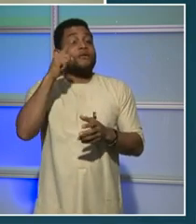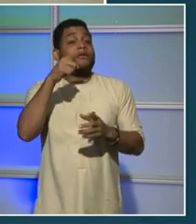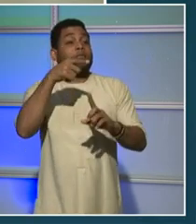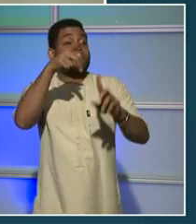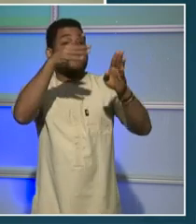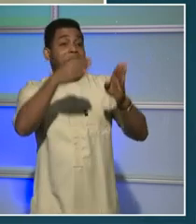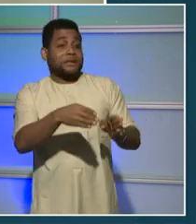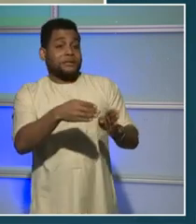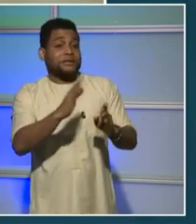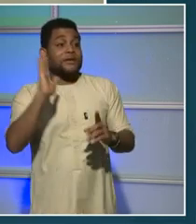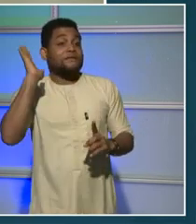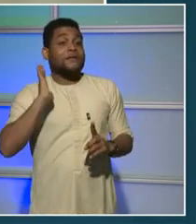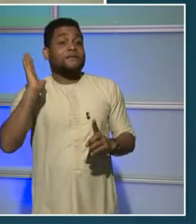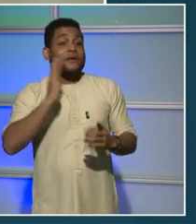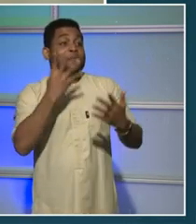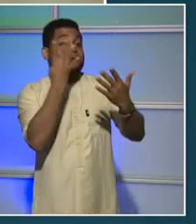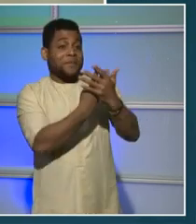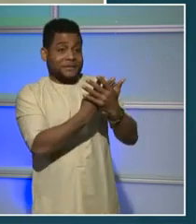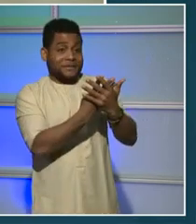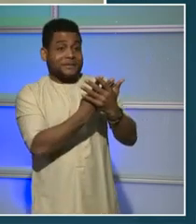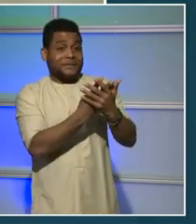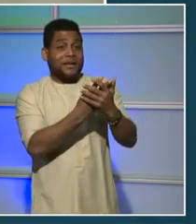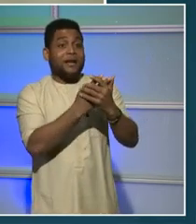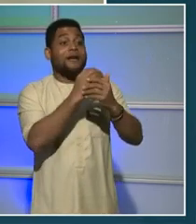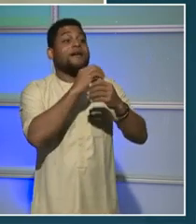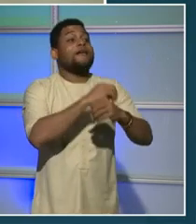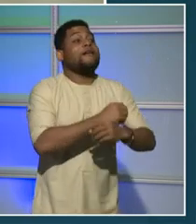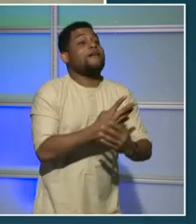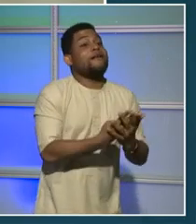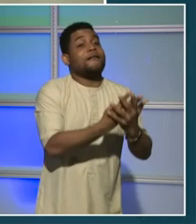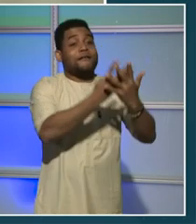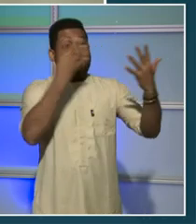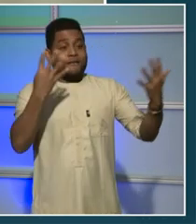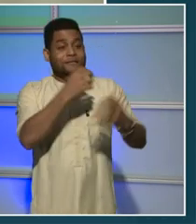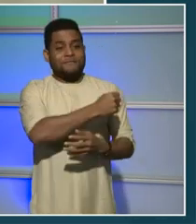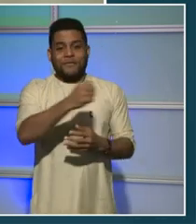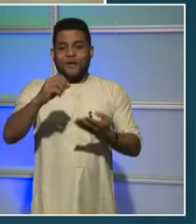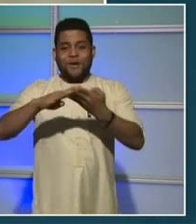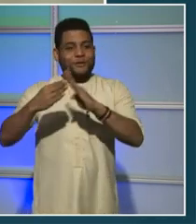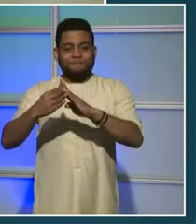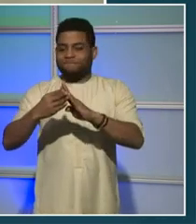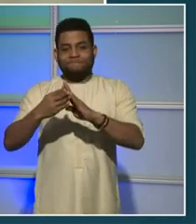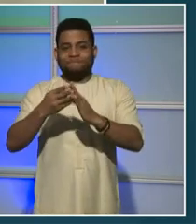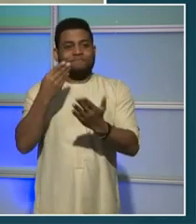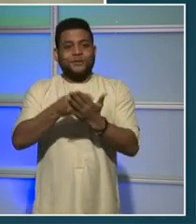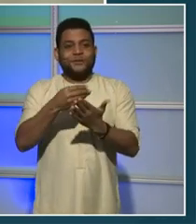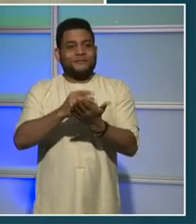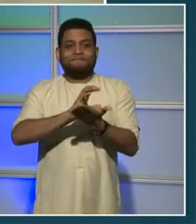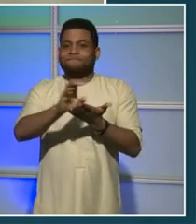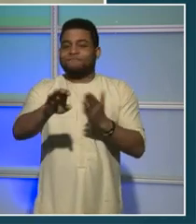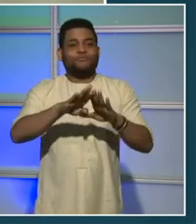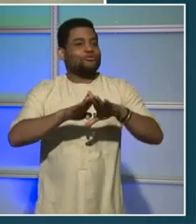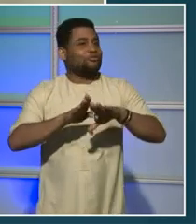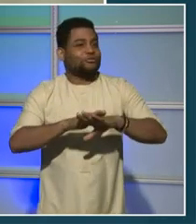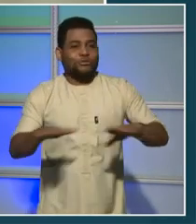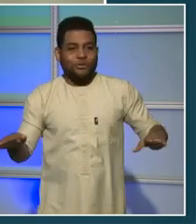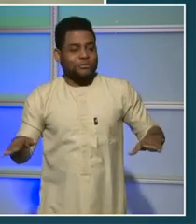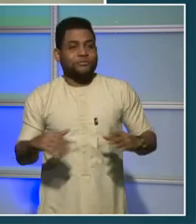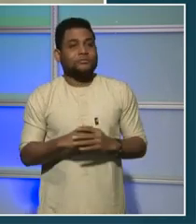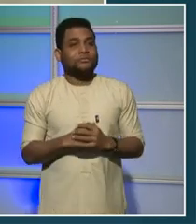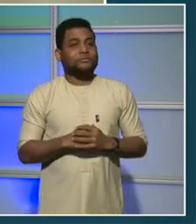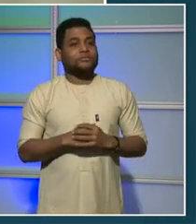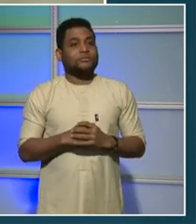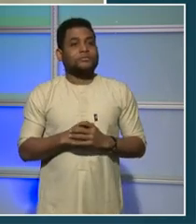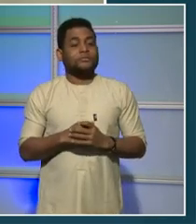-intentioned but unfortunately unproven violence reduction nonprofits. I also, in